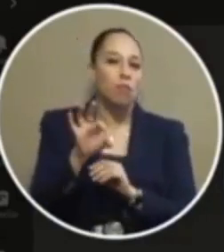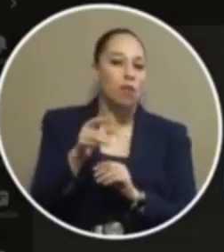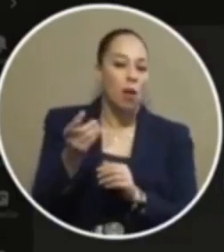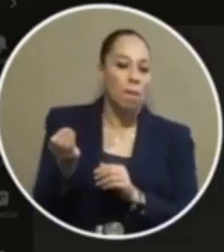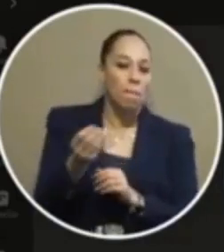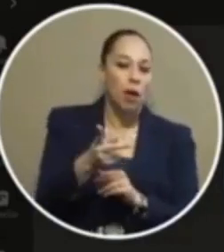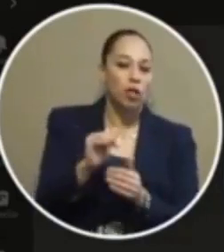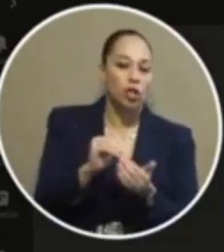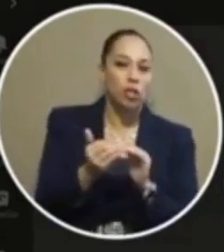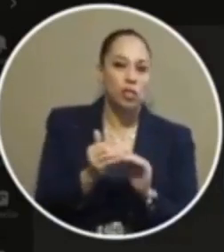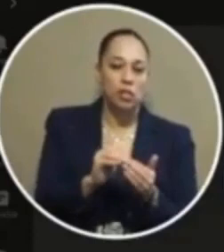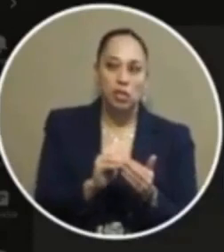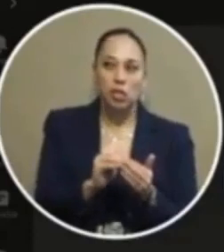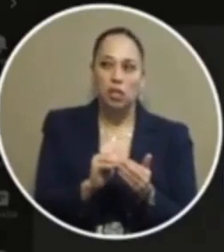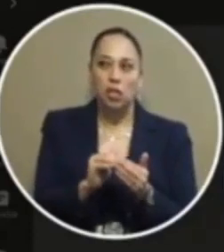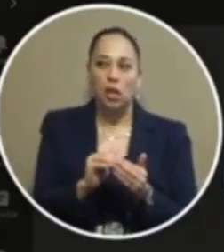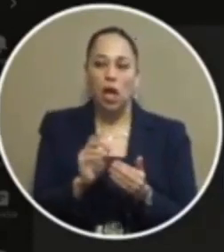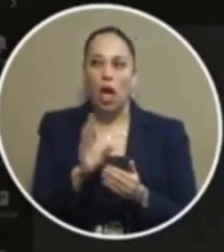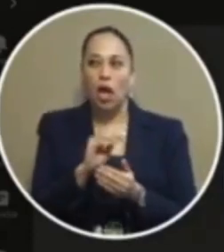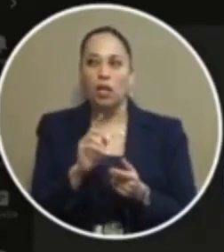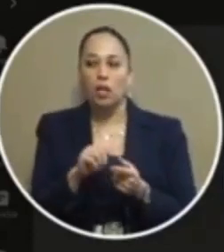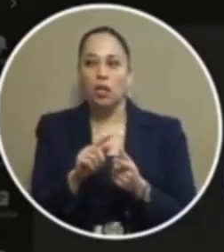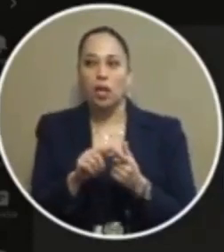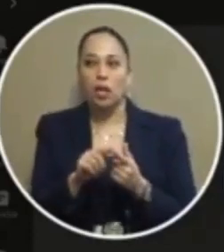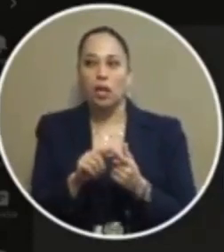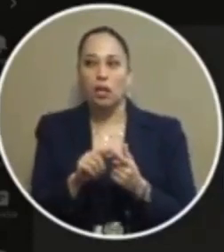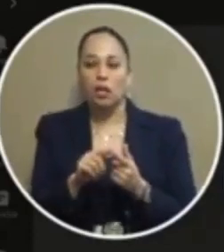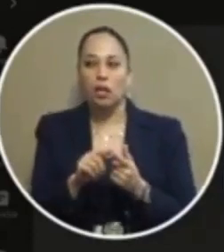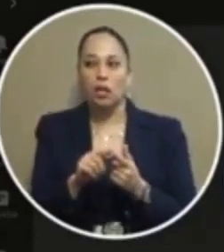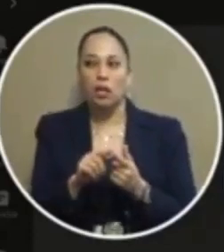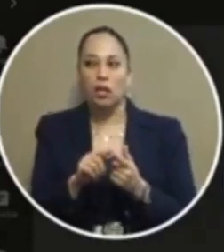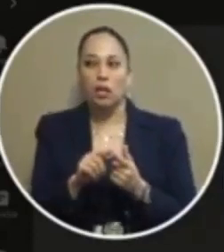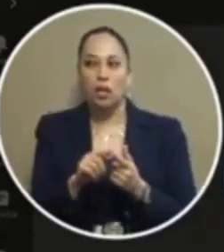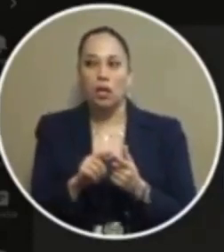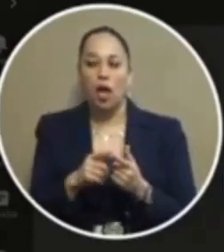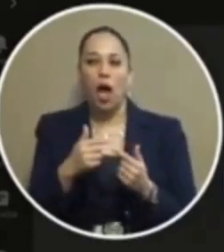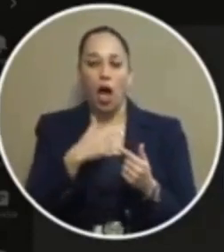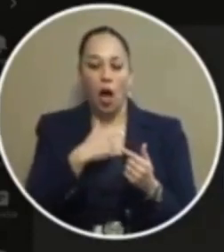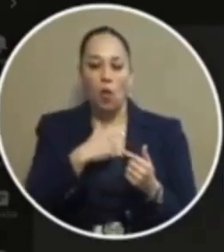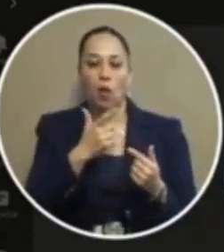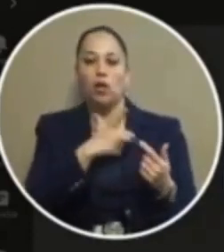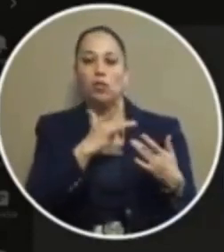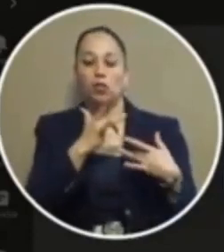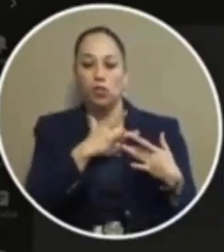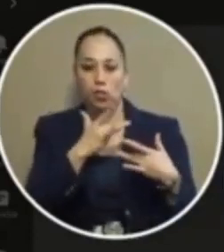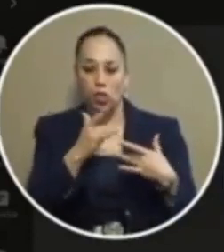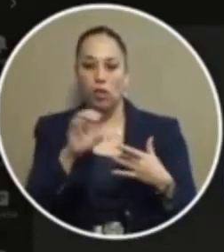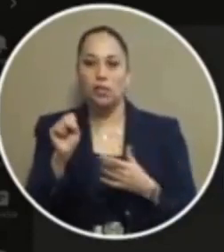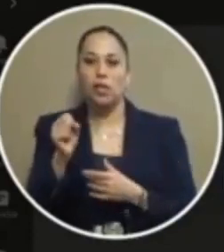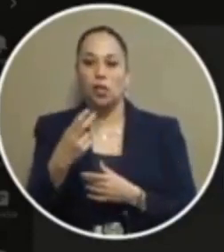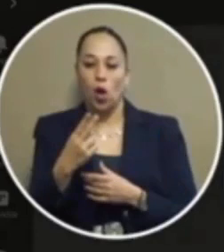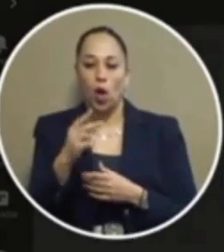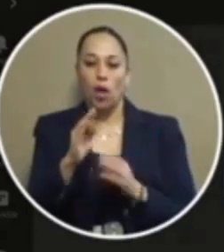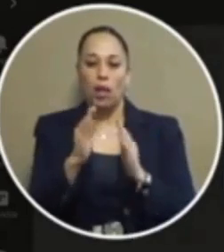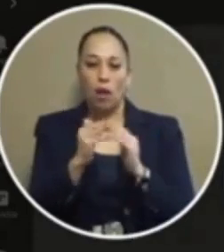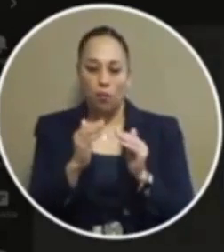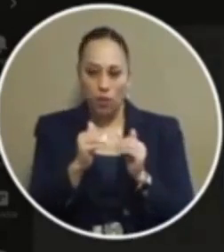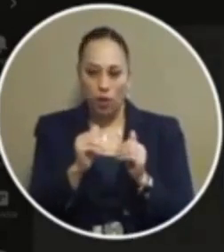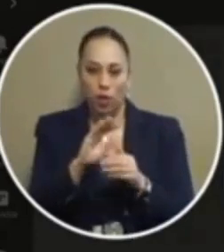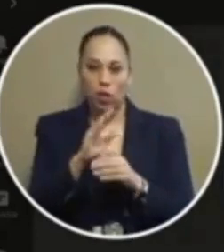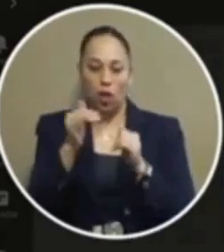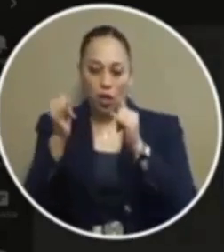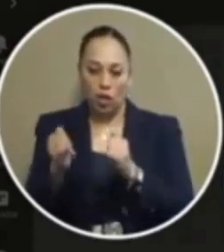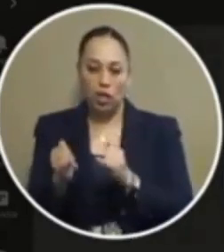to the city and my question had just been you know i was concerned that i didn't feel like these were stakeholder meetings that you were all called in